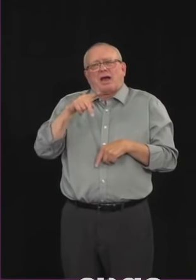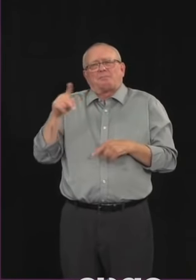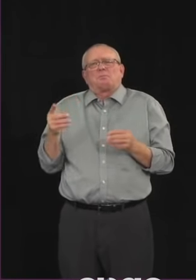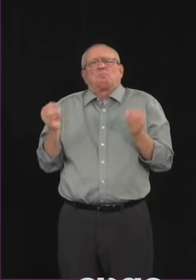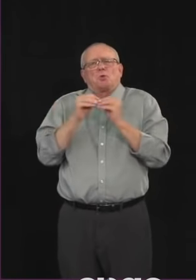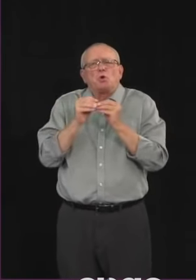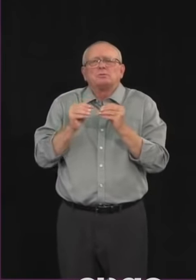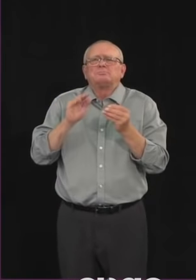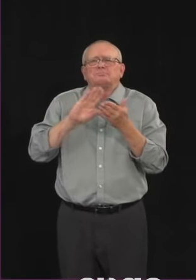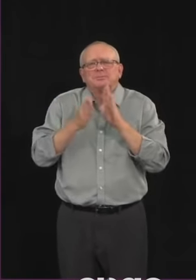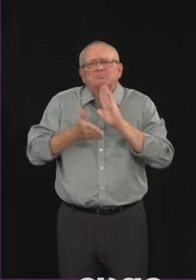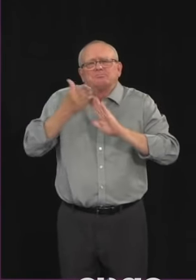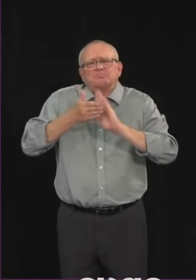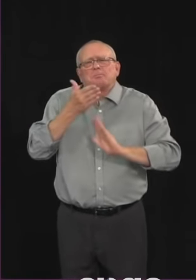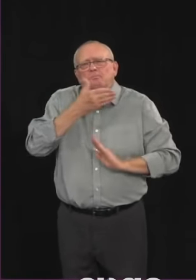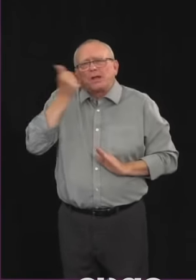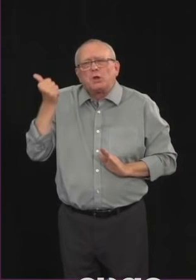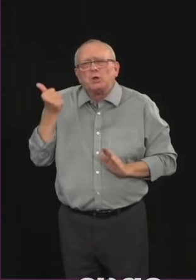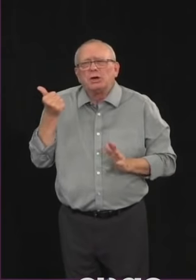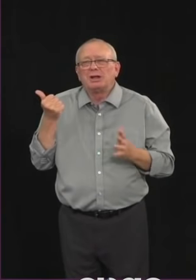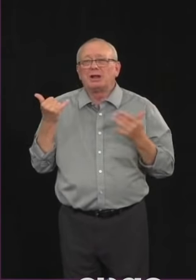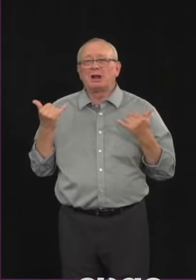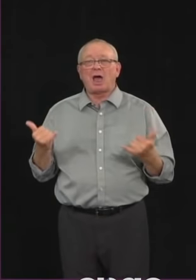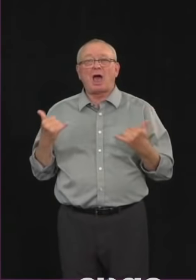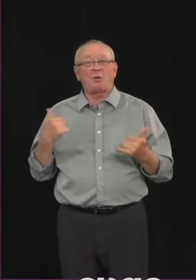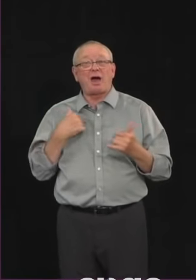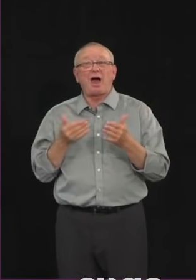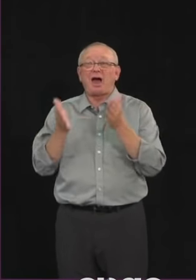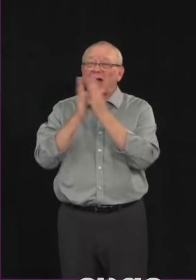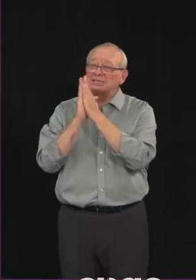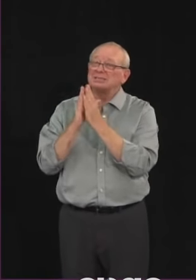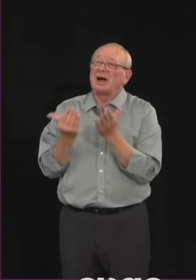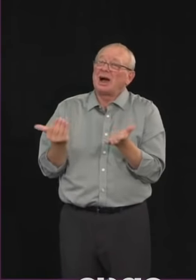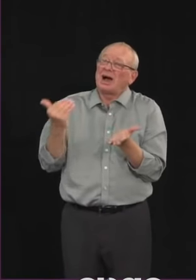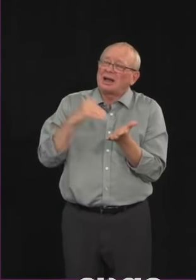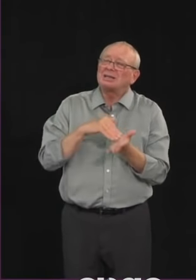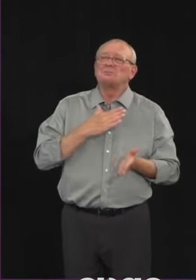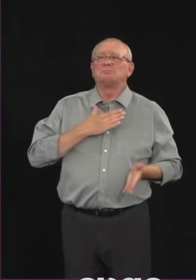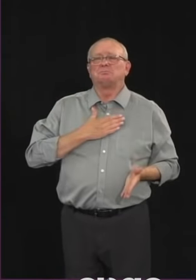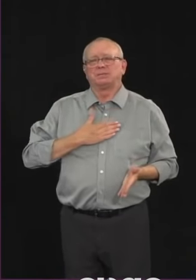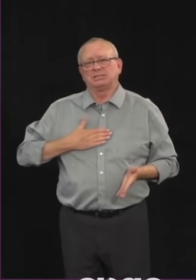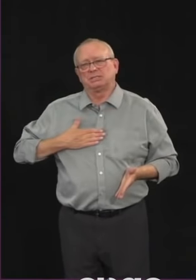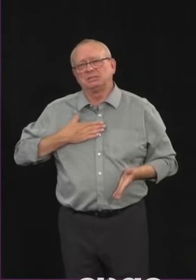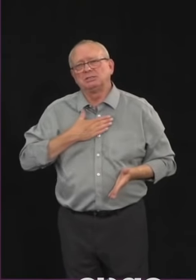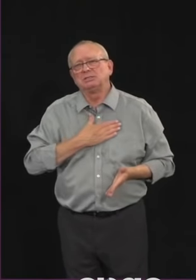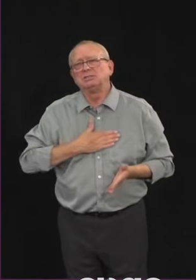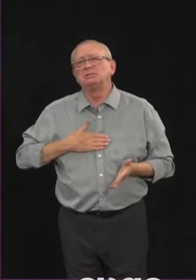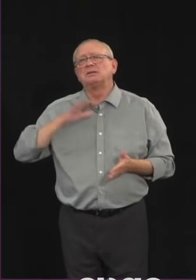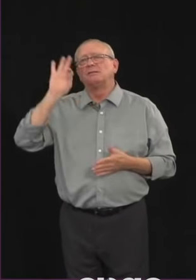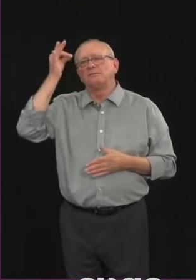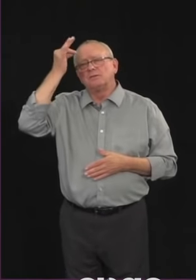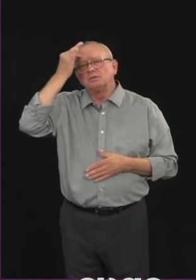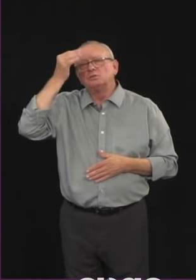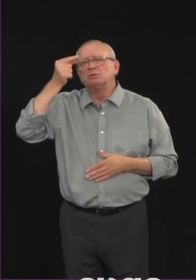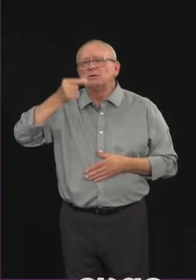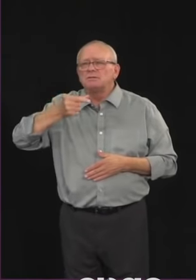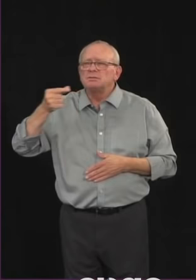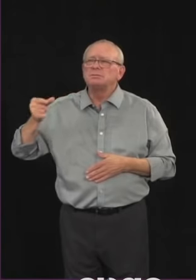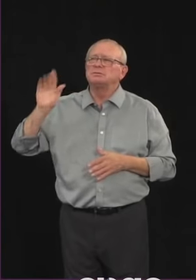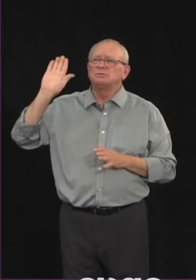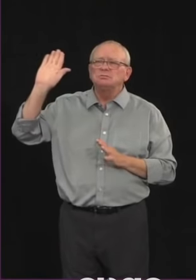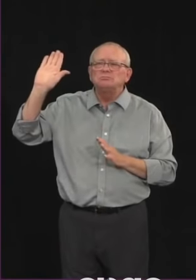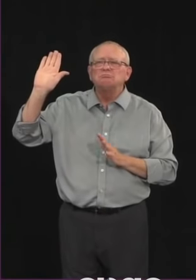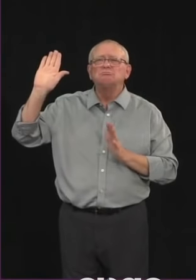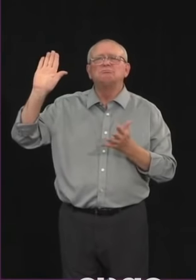that call now here publicly. Um, every week we, we, uh, we press the, uh, the, the federal government to, uh, because at the end of the